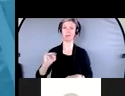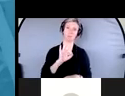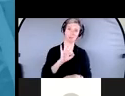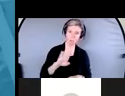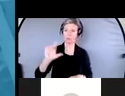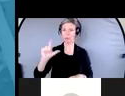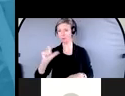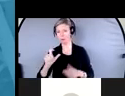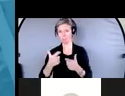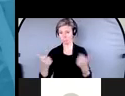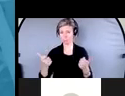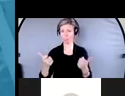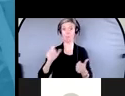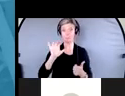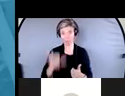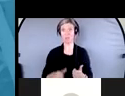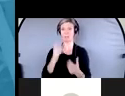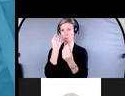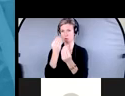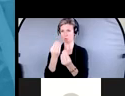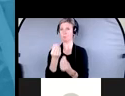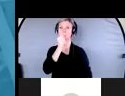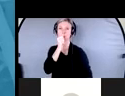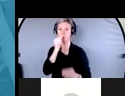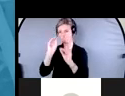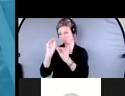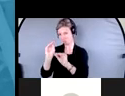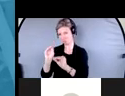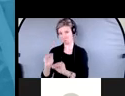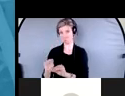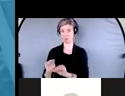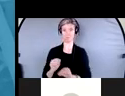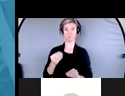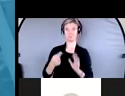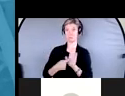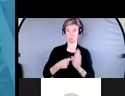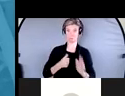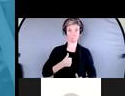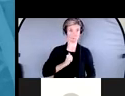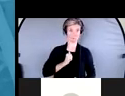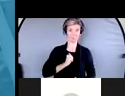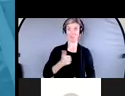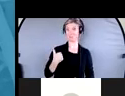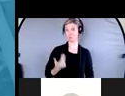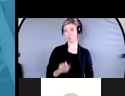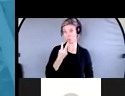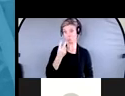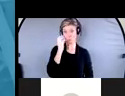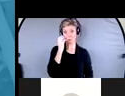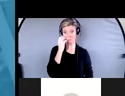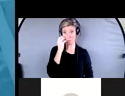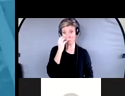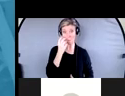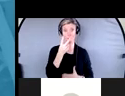laptops, smartphones, everything's password protected. I know I have two cell phones. Both phones are password